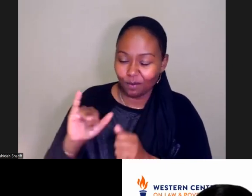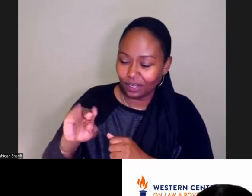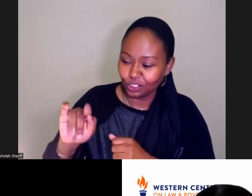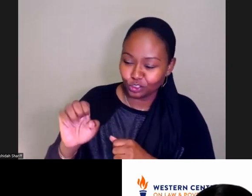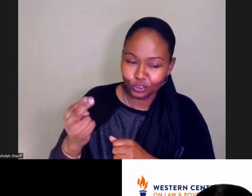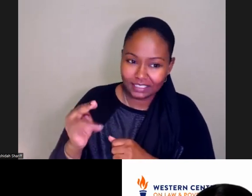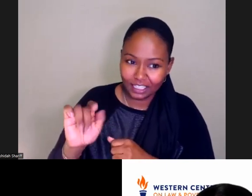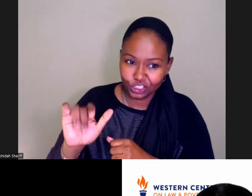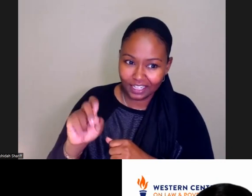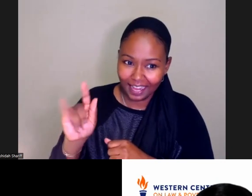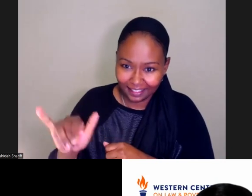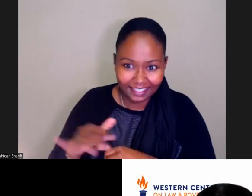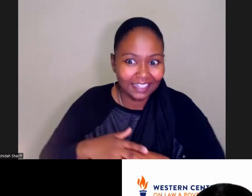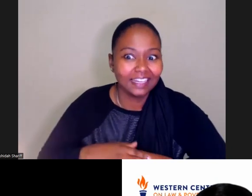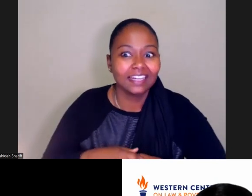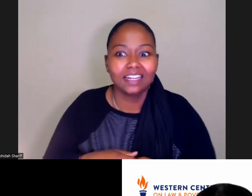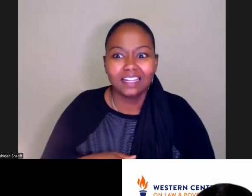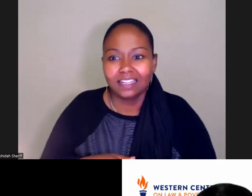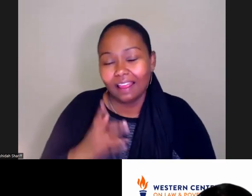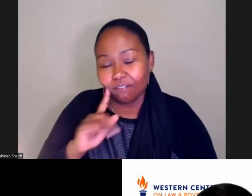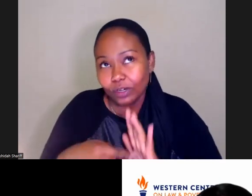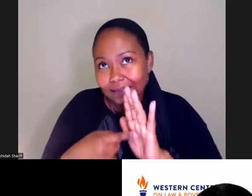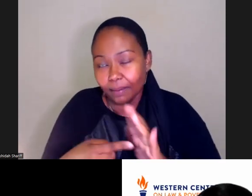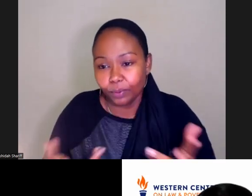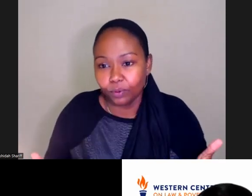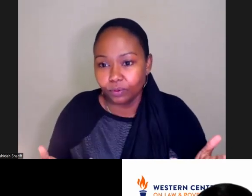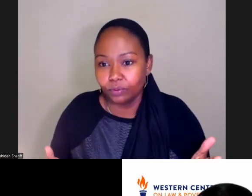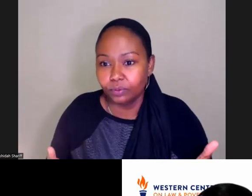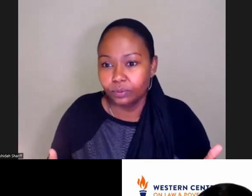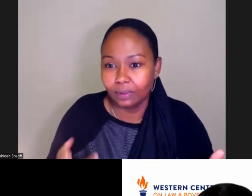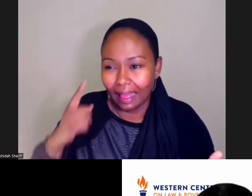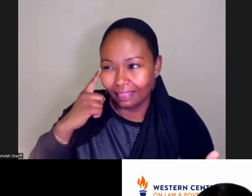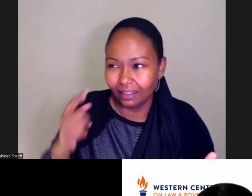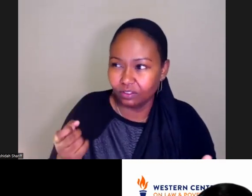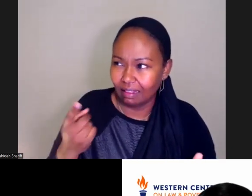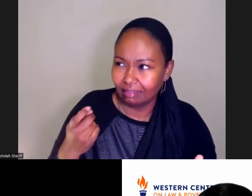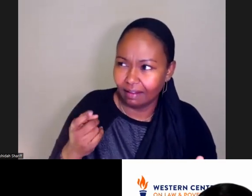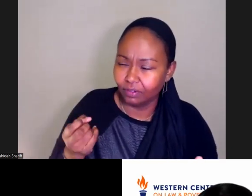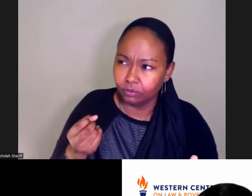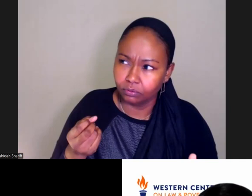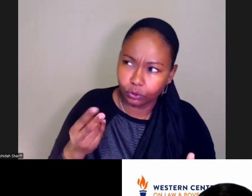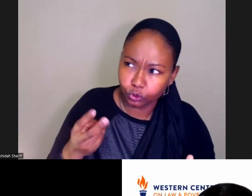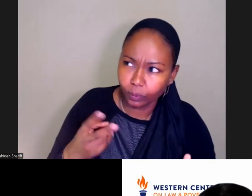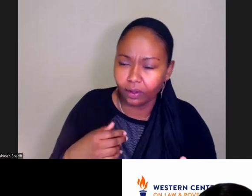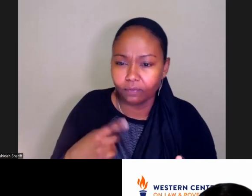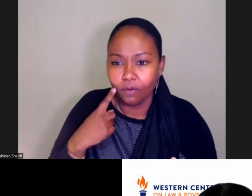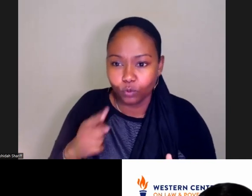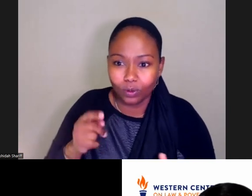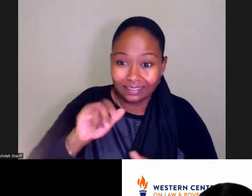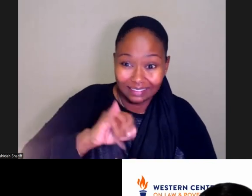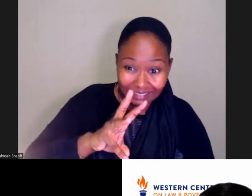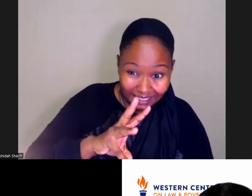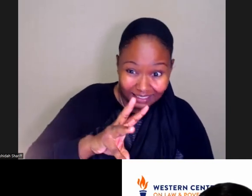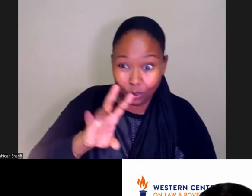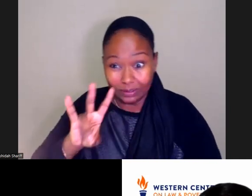right now we don't have data on all the Medi-Cal threshold languages, for example. I think there's like 11 or 12 of them. So we have data about six or seven languages. We want to get